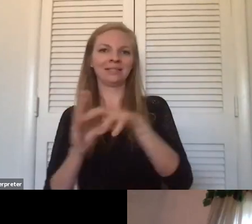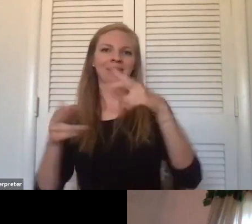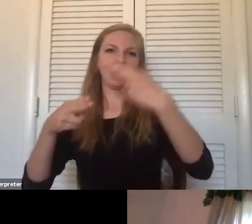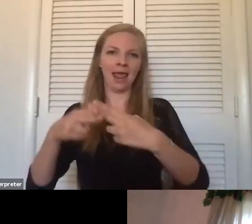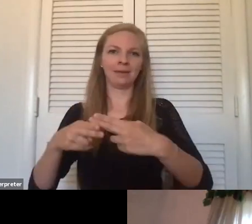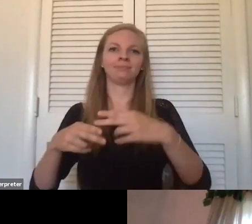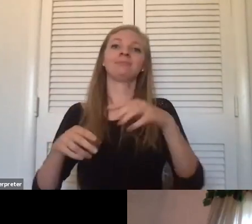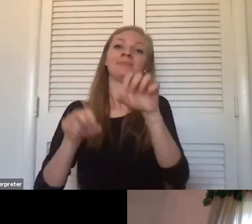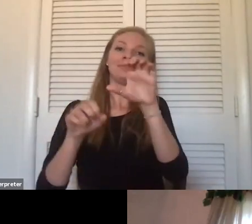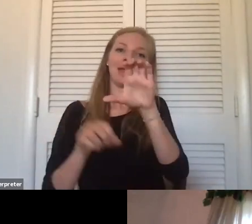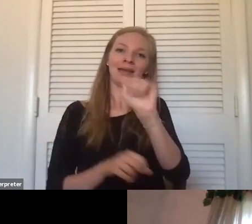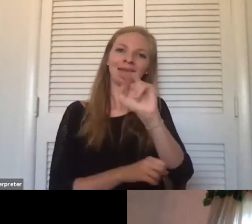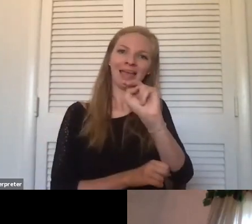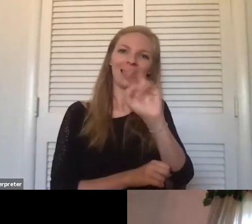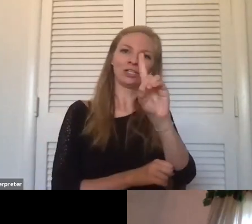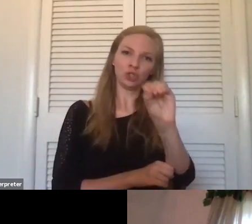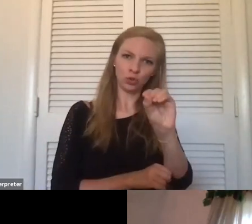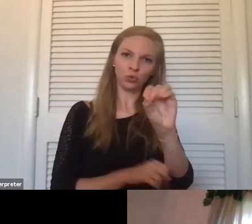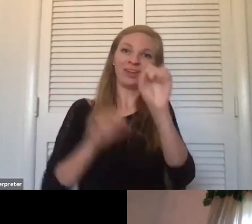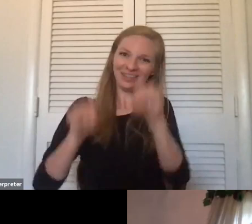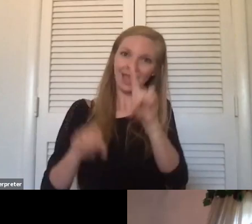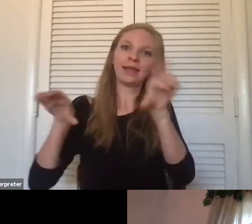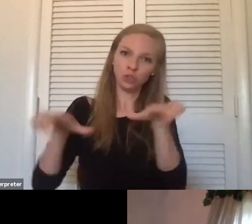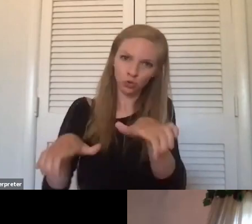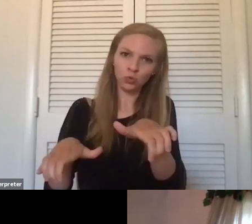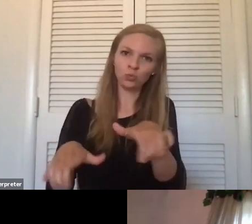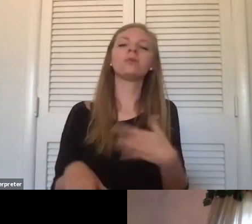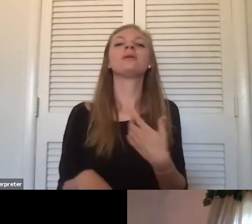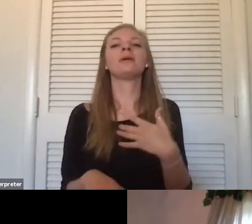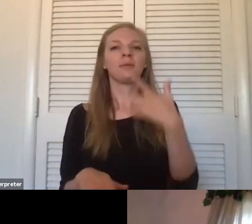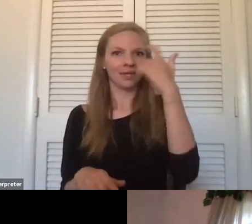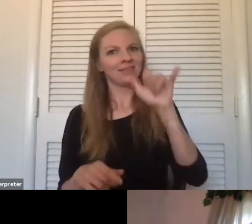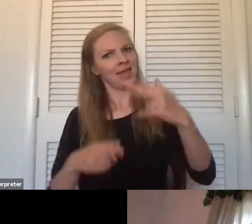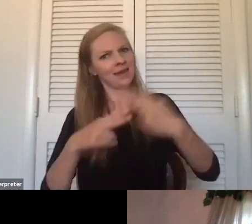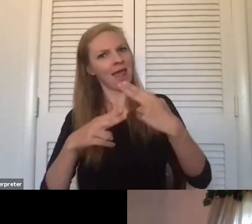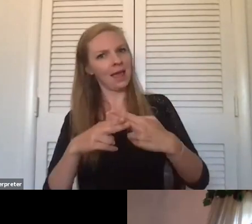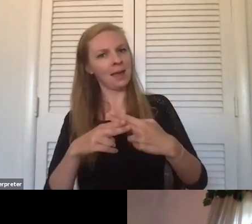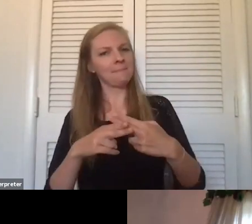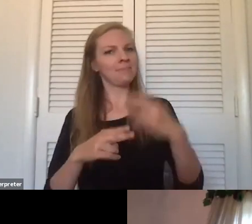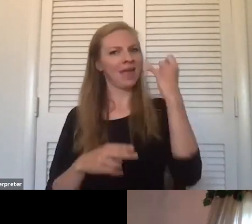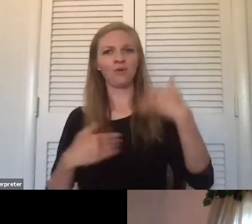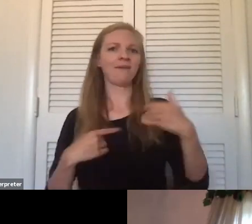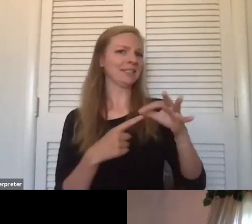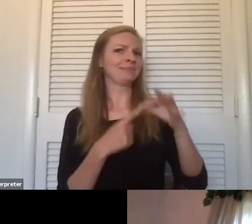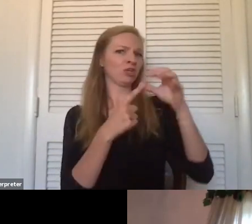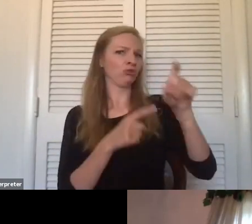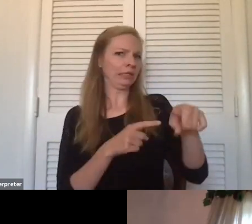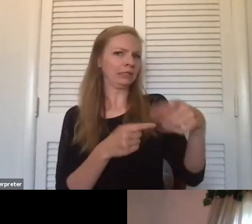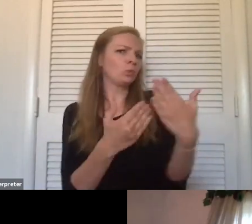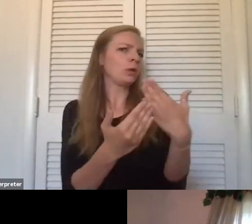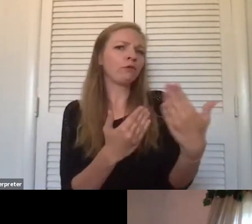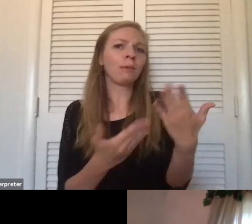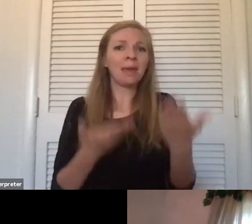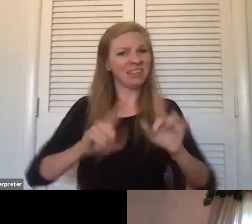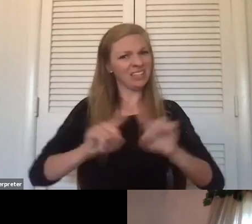That's very positive and says that because you're, you have special needs or some kind of can do that might be different to somebody